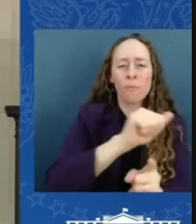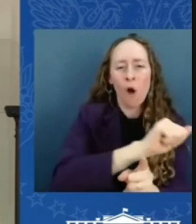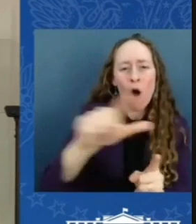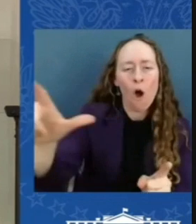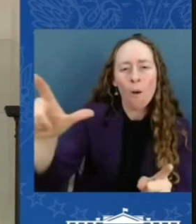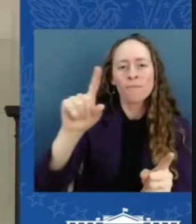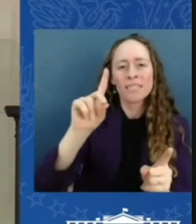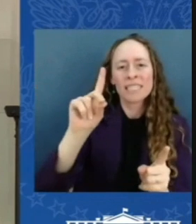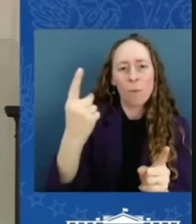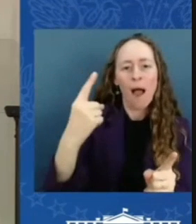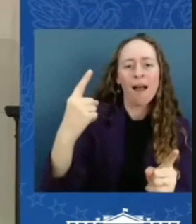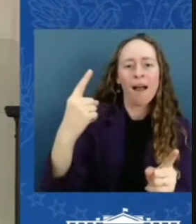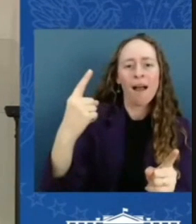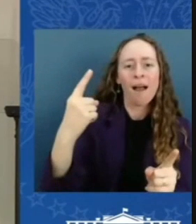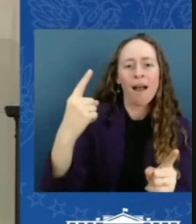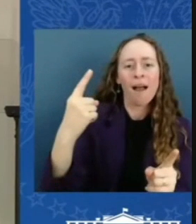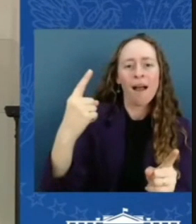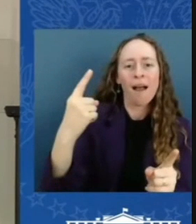your legacy.